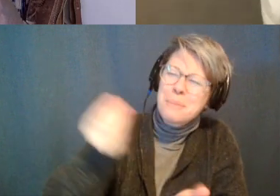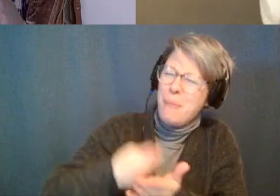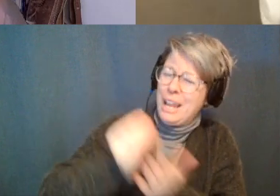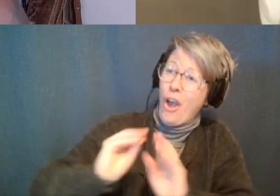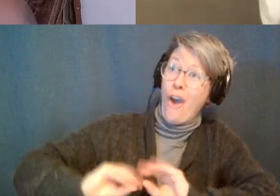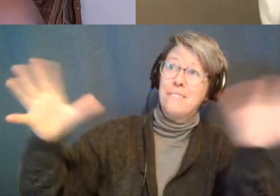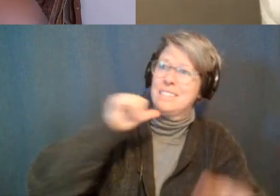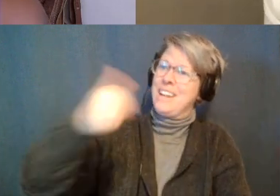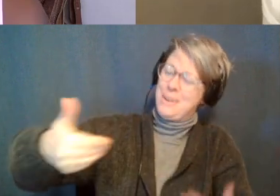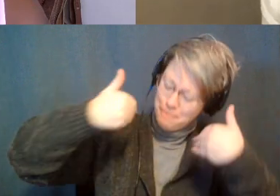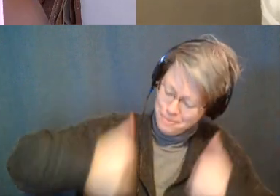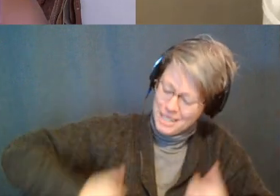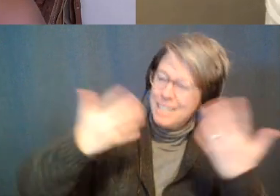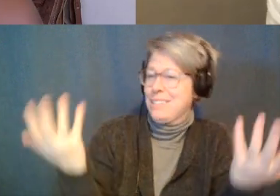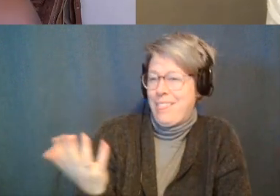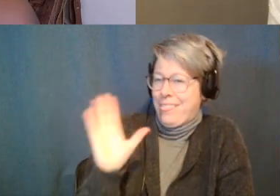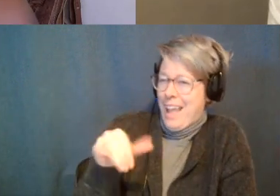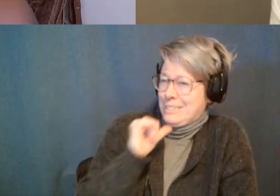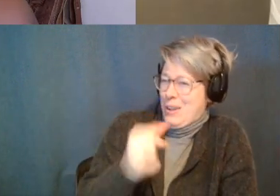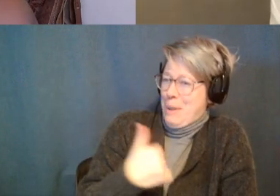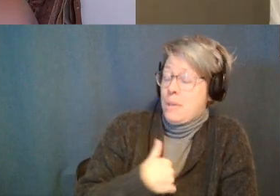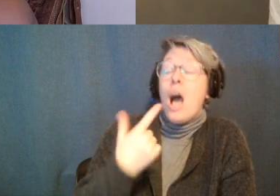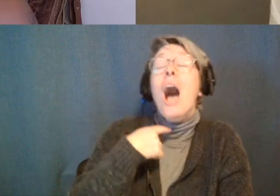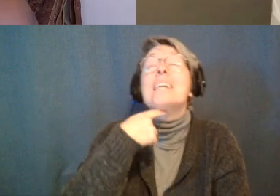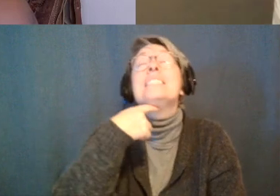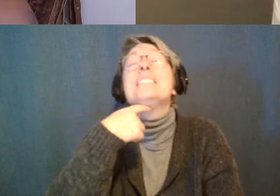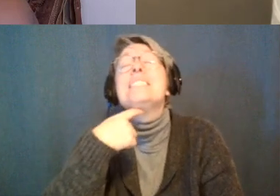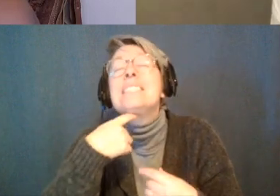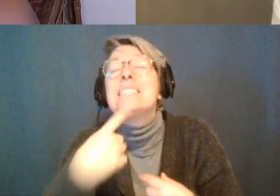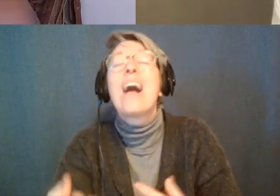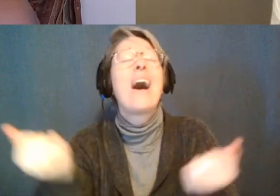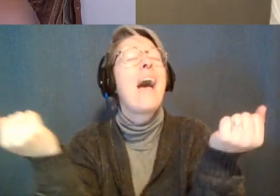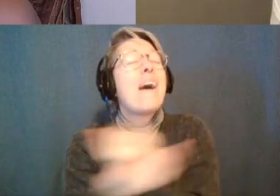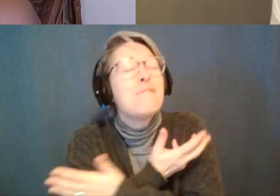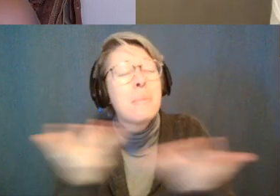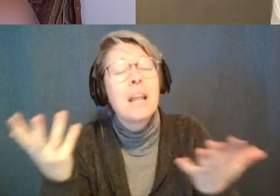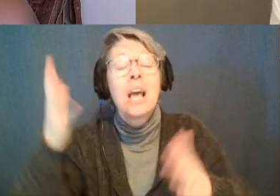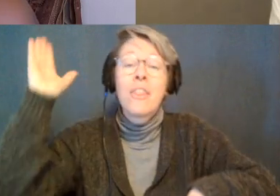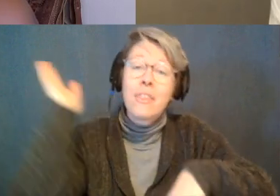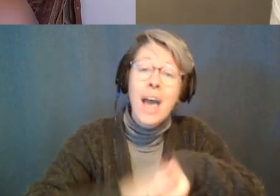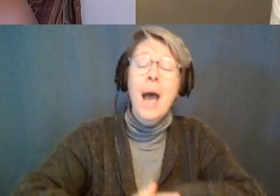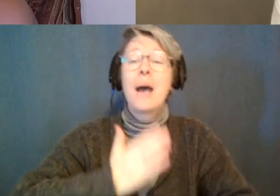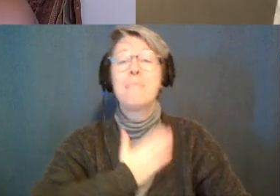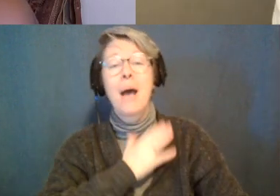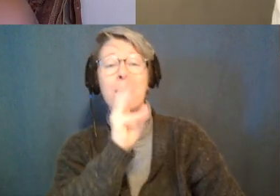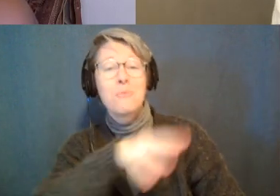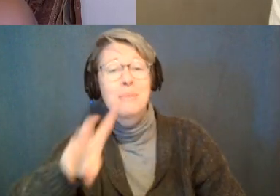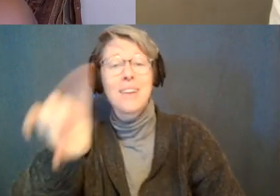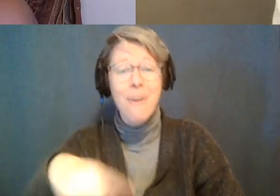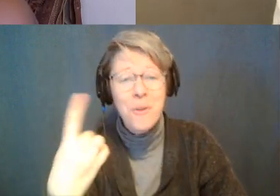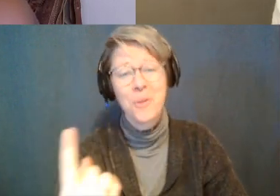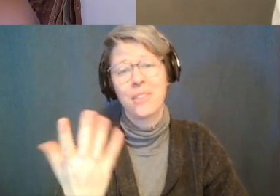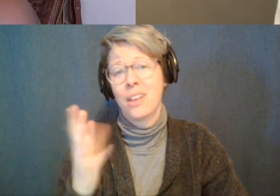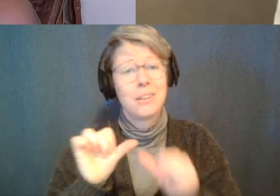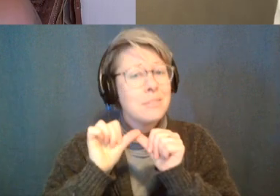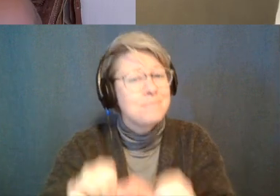why would that ever be me when i sell everything on my same fucking website all the time and what is sad and